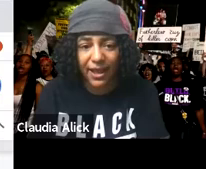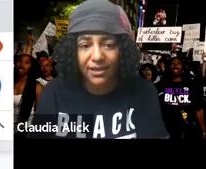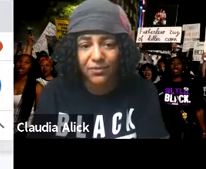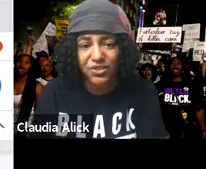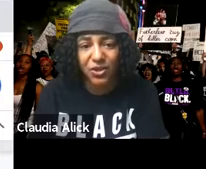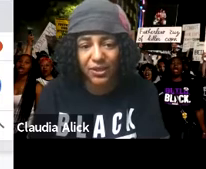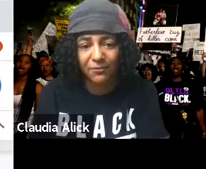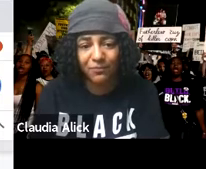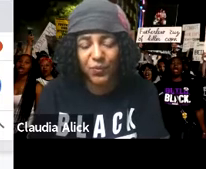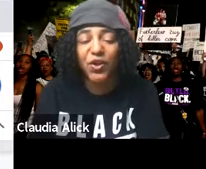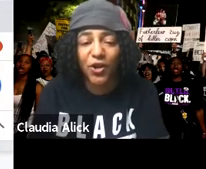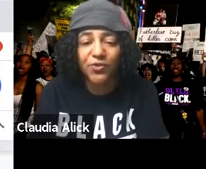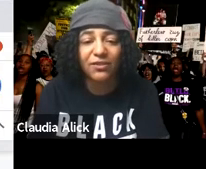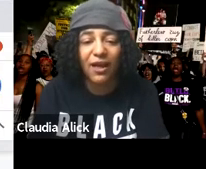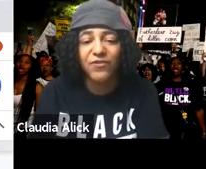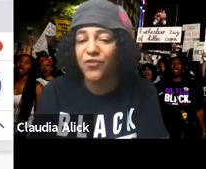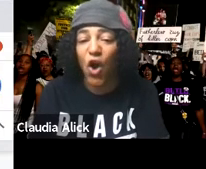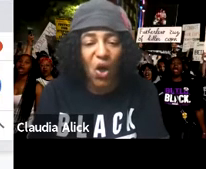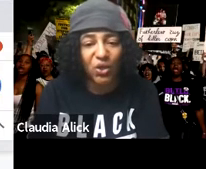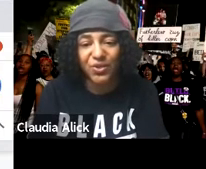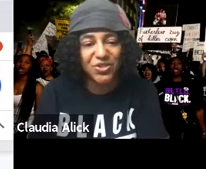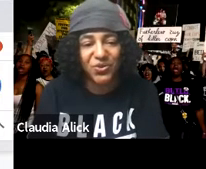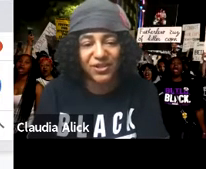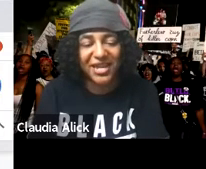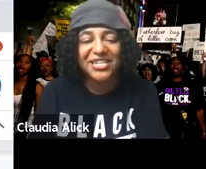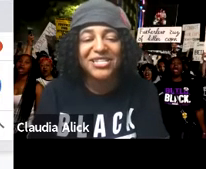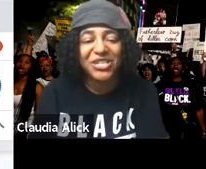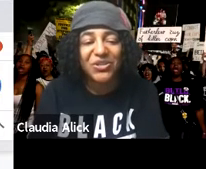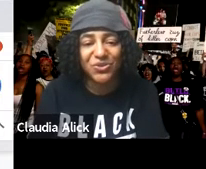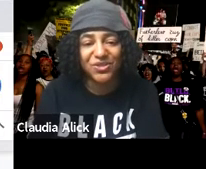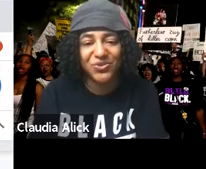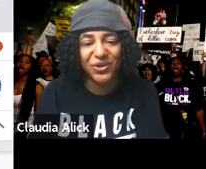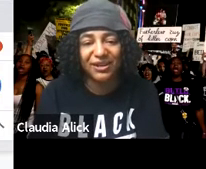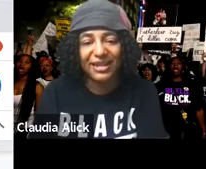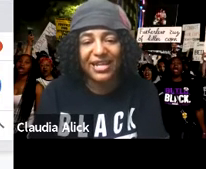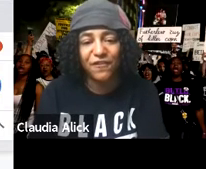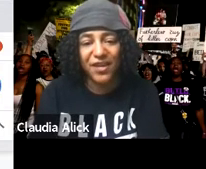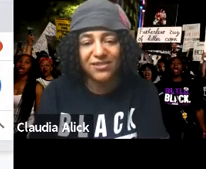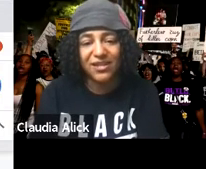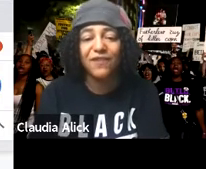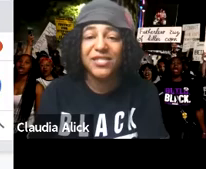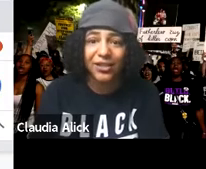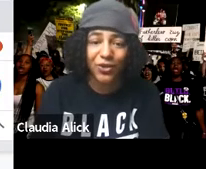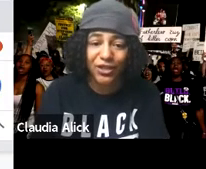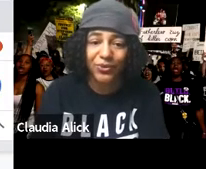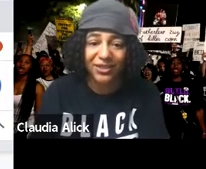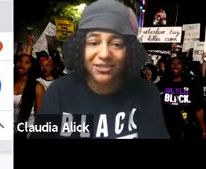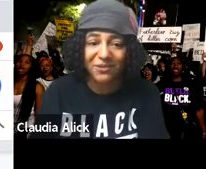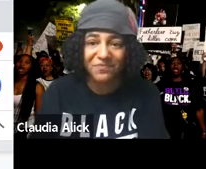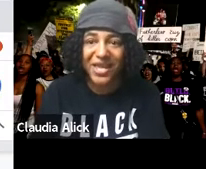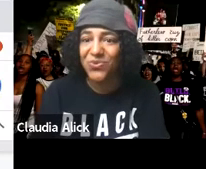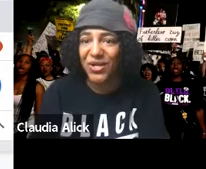the land that was stolen. We honor the lives of all who endured and continue to endure in the face of settler